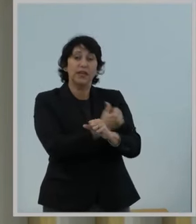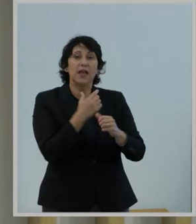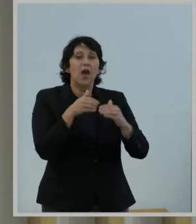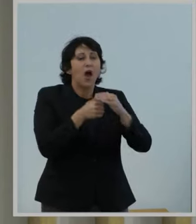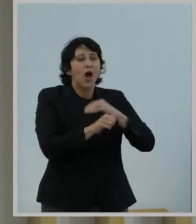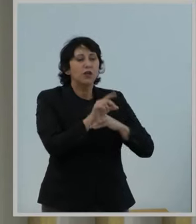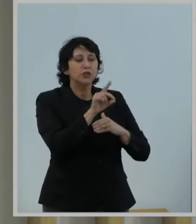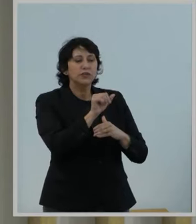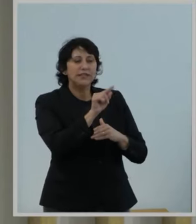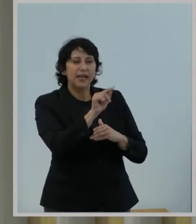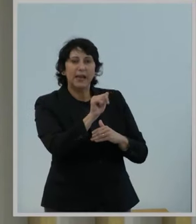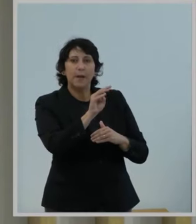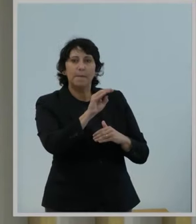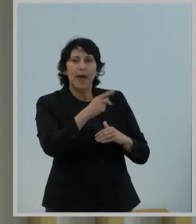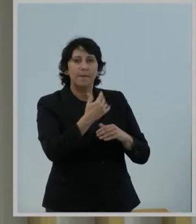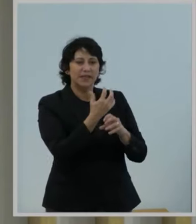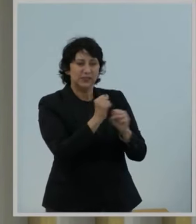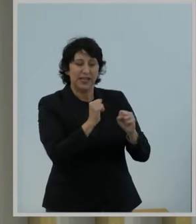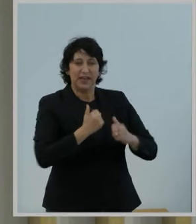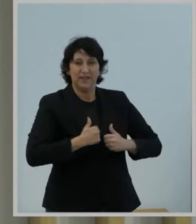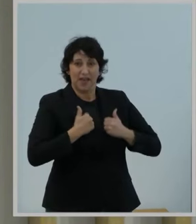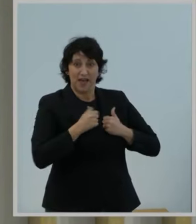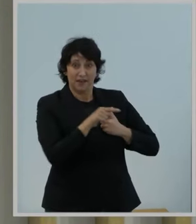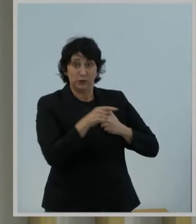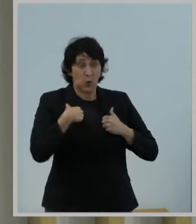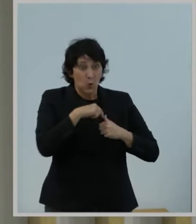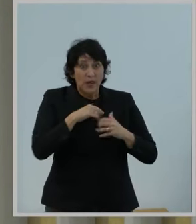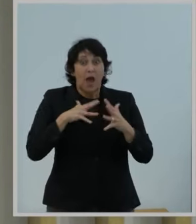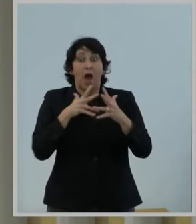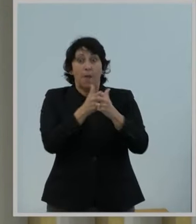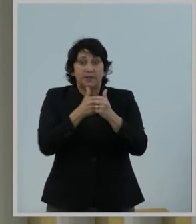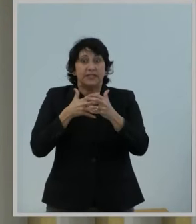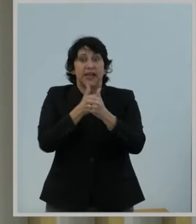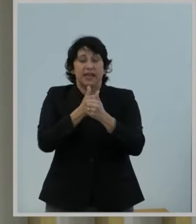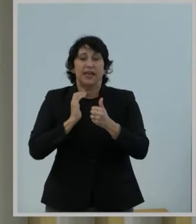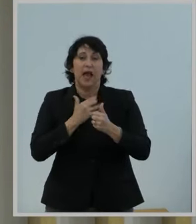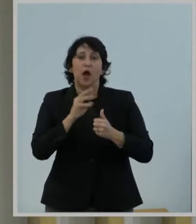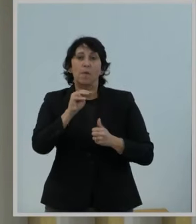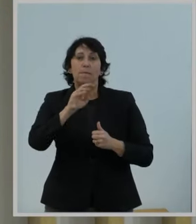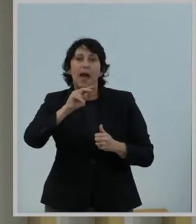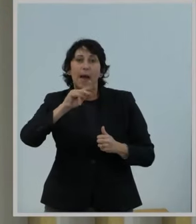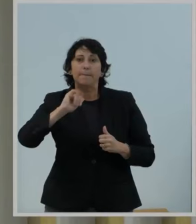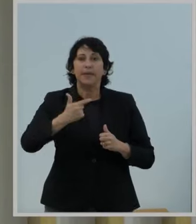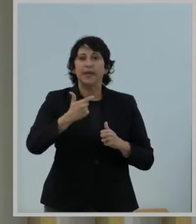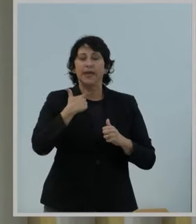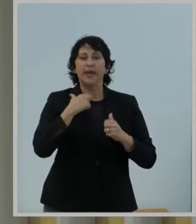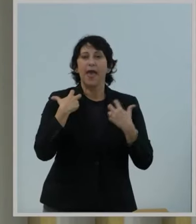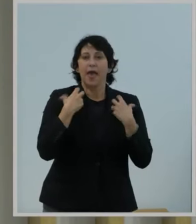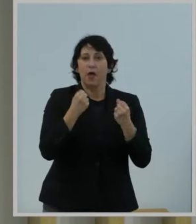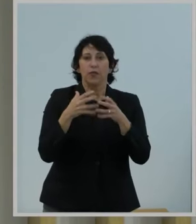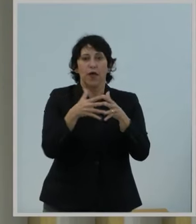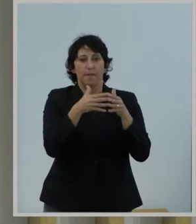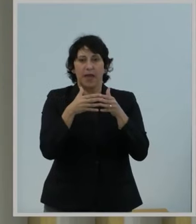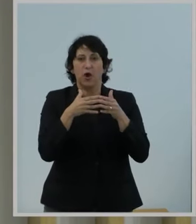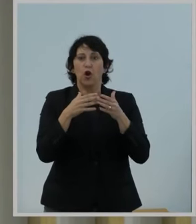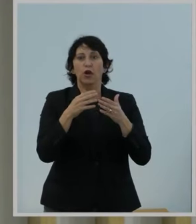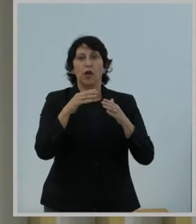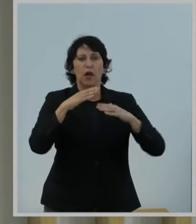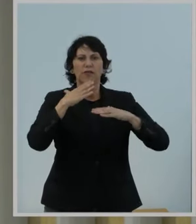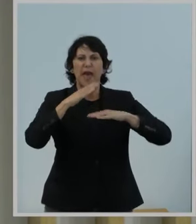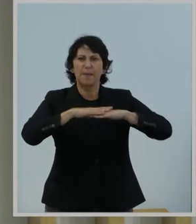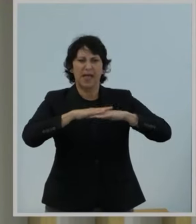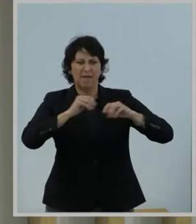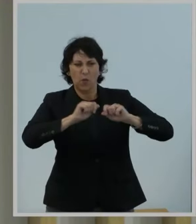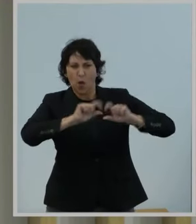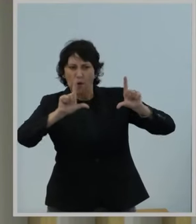Mapping to Save Moms Lives Act to update the agency's mapping broadband Broadband Health America platform to include